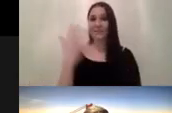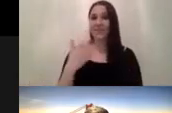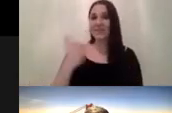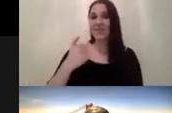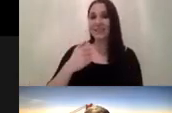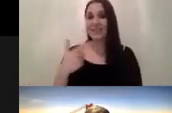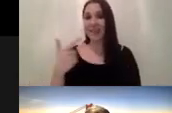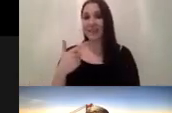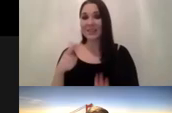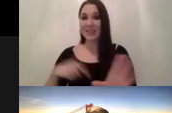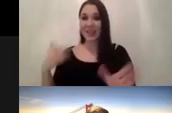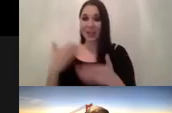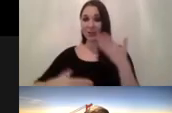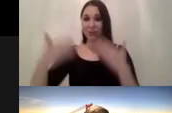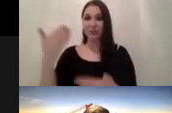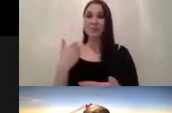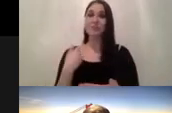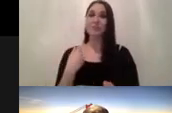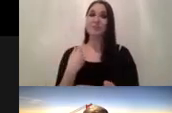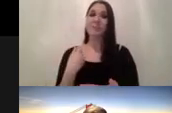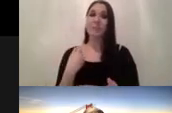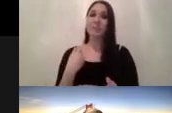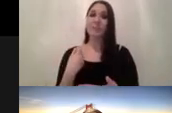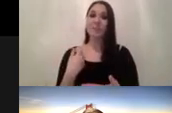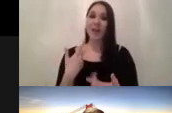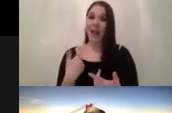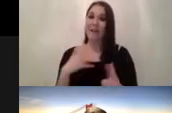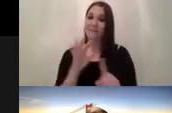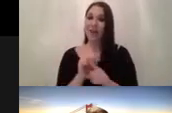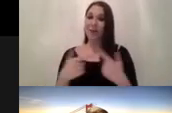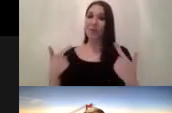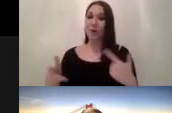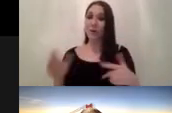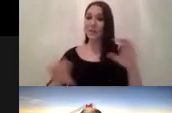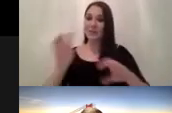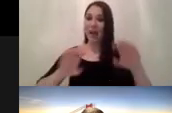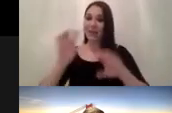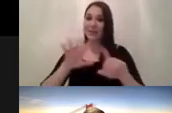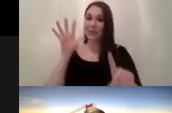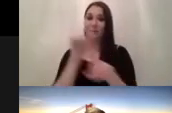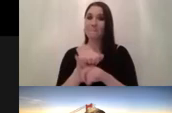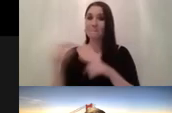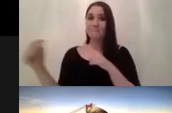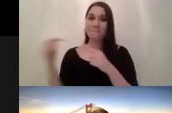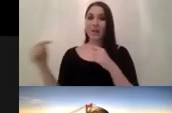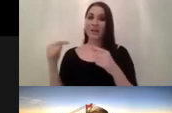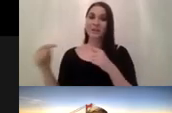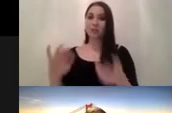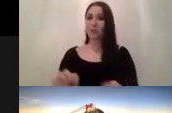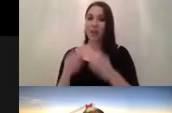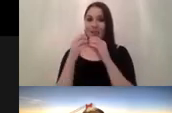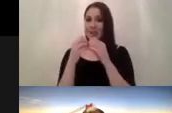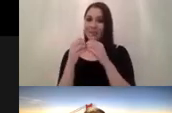and i see a lot of parallels to the data science universe so data science in my opportunity today involves a lot of creativity